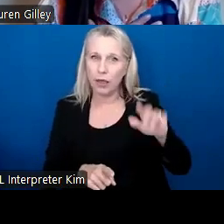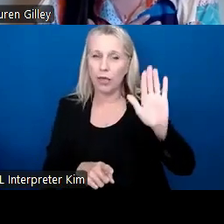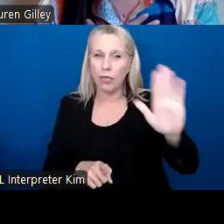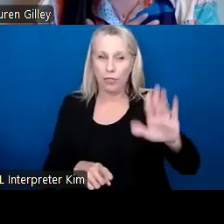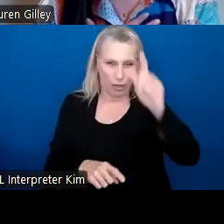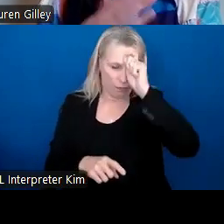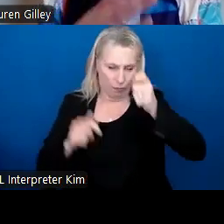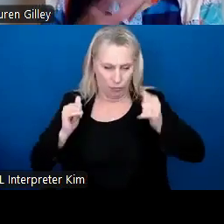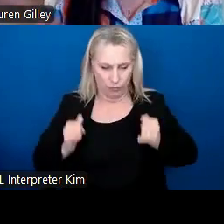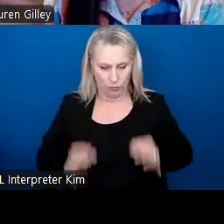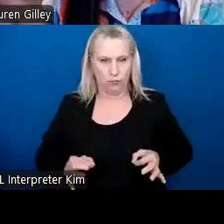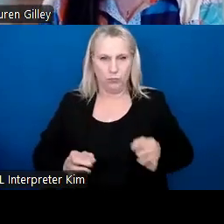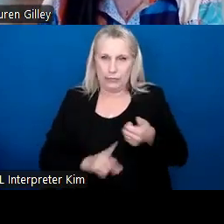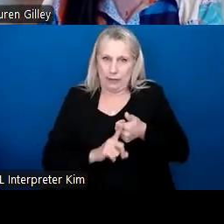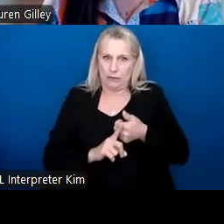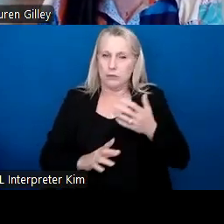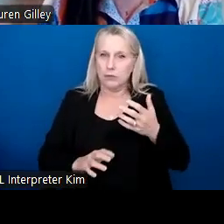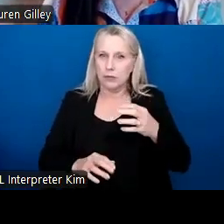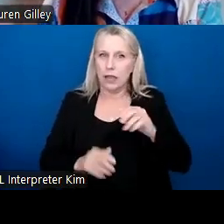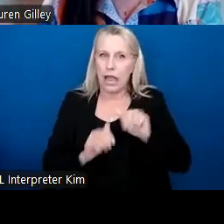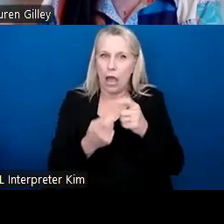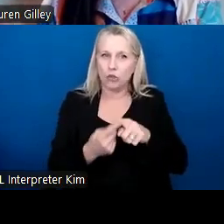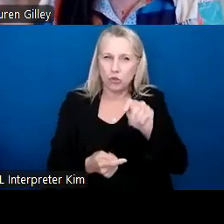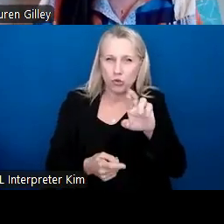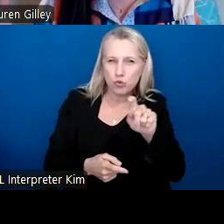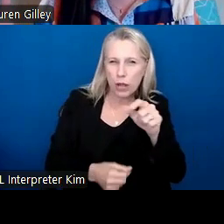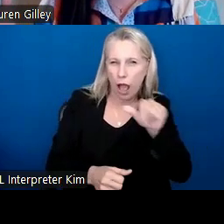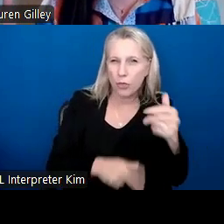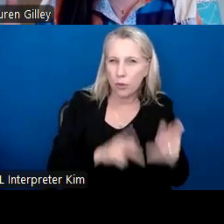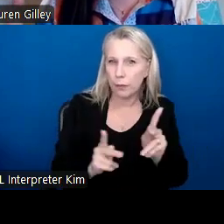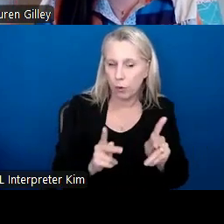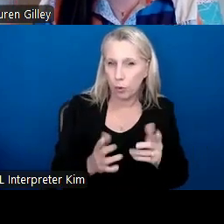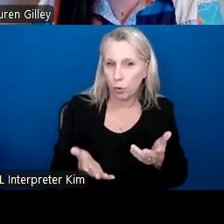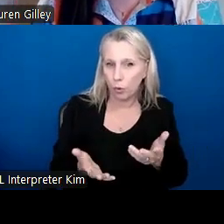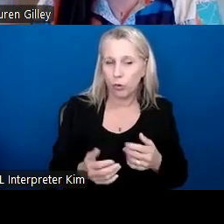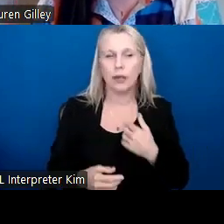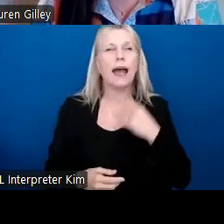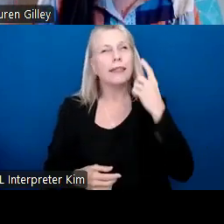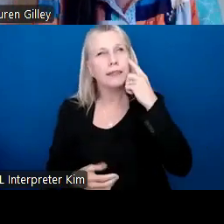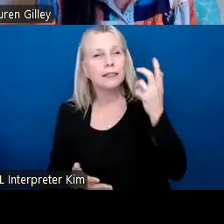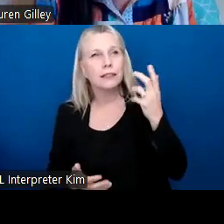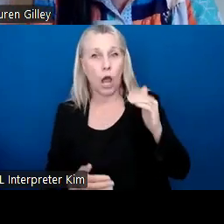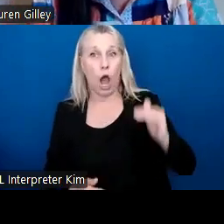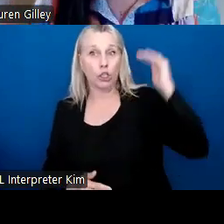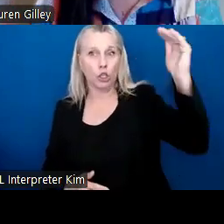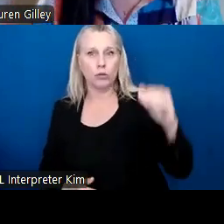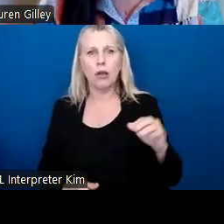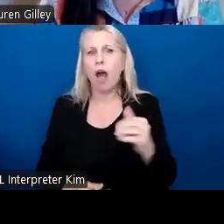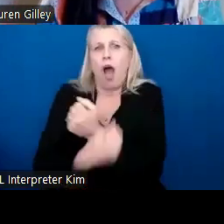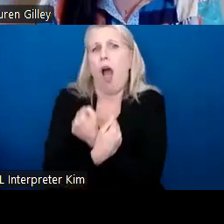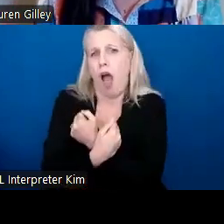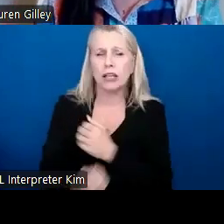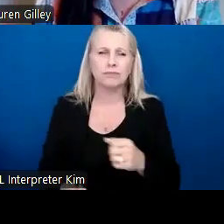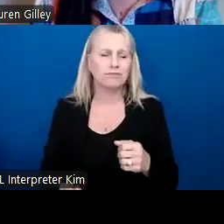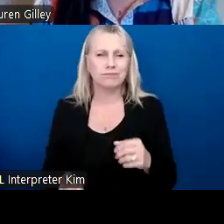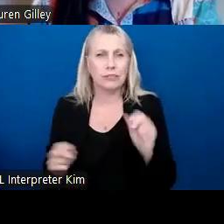for themselves and how to treat others. Um, because a lot of times I think even as adults, a hug is a hug, it's not that big of